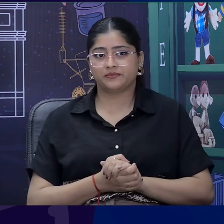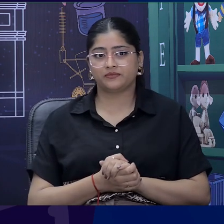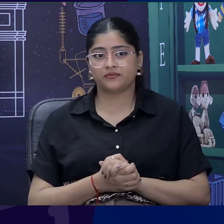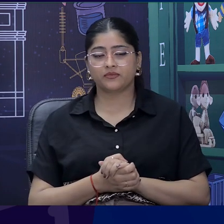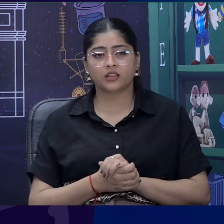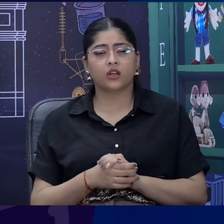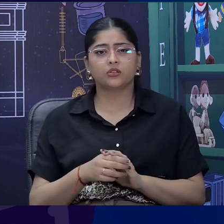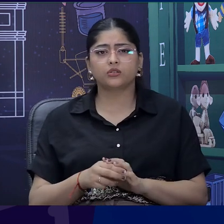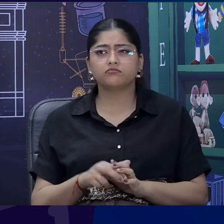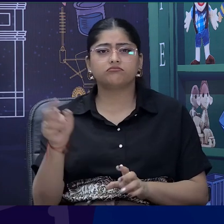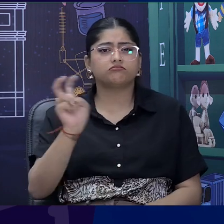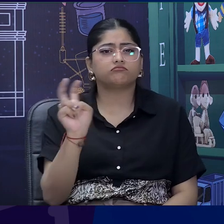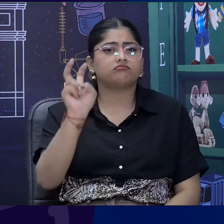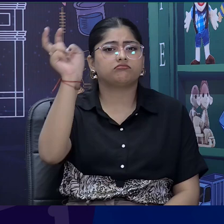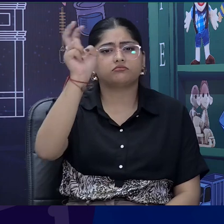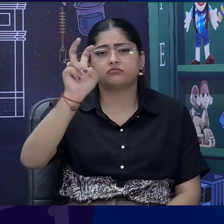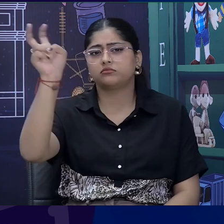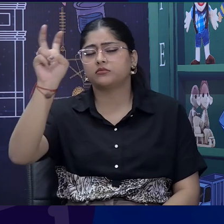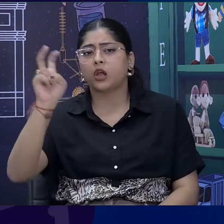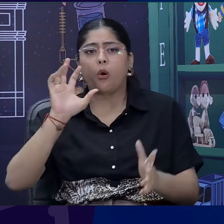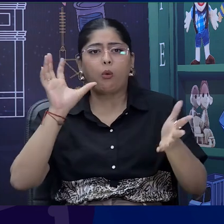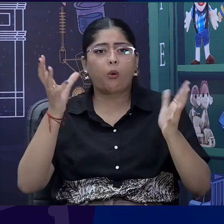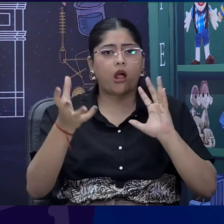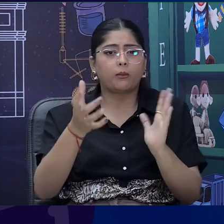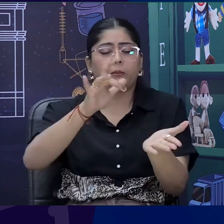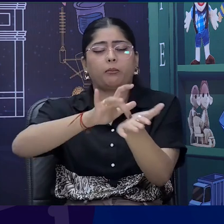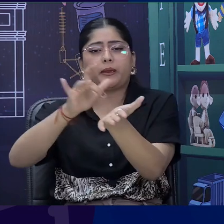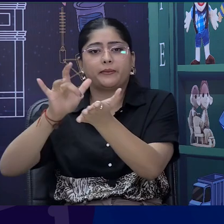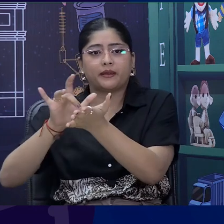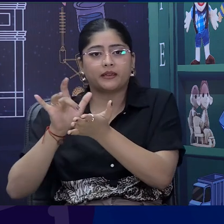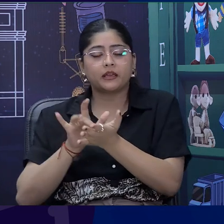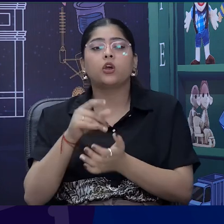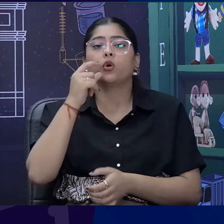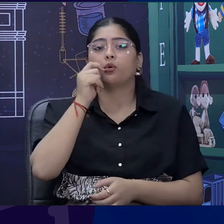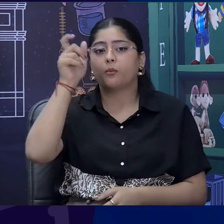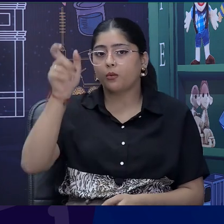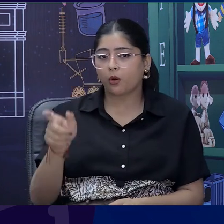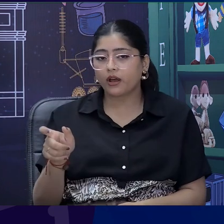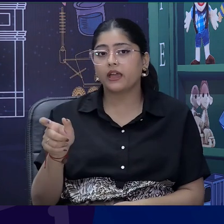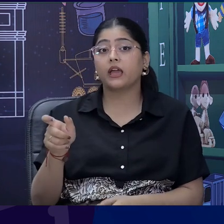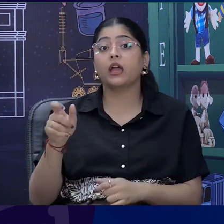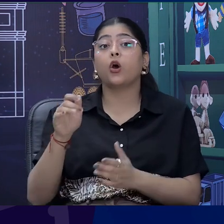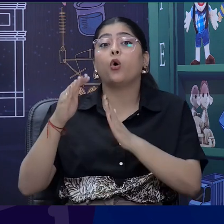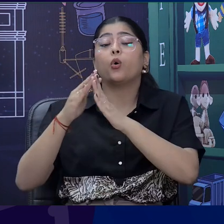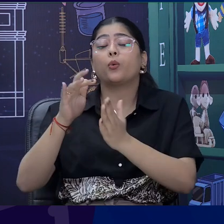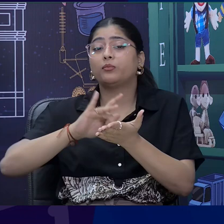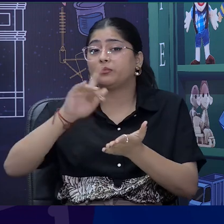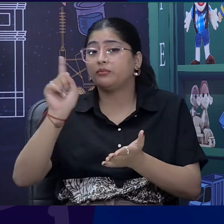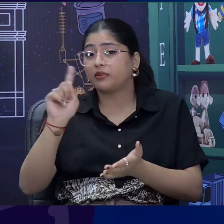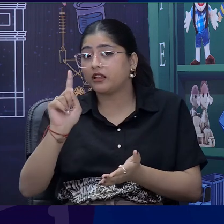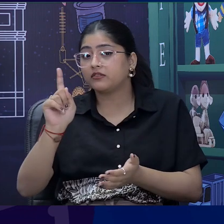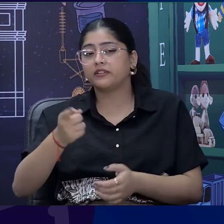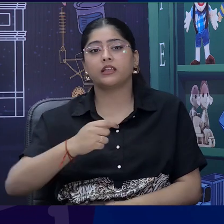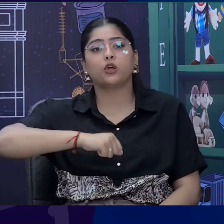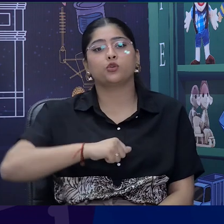roams around the world. This boy is from Scotland. That's why he is wearing a skirt, ma'am.